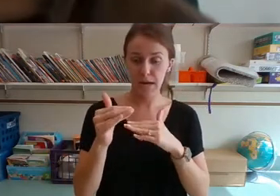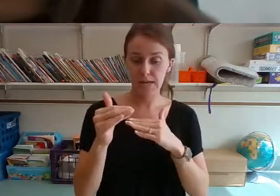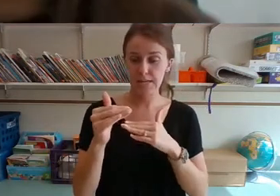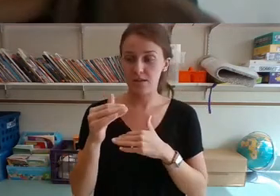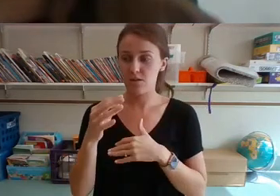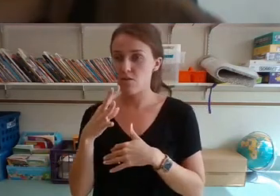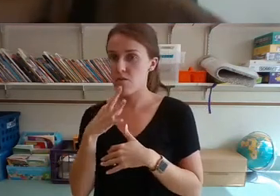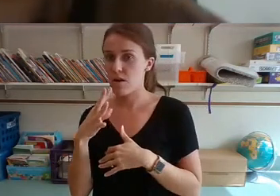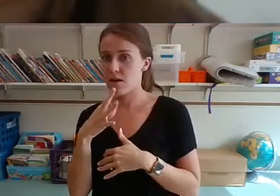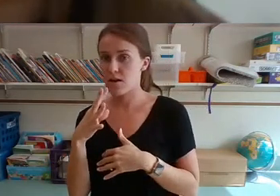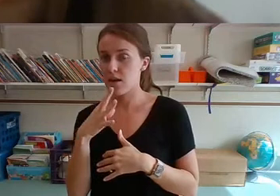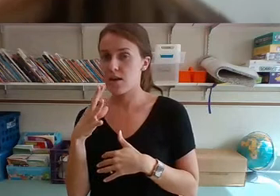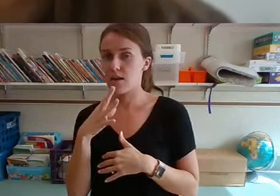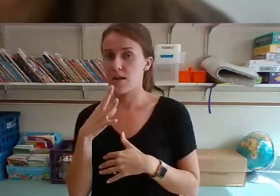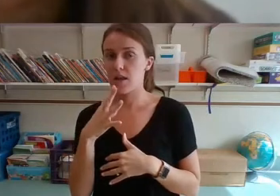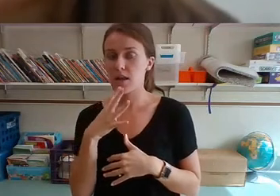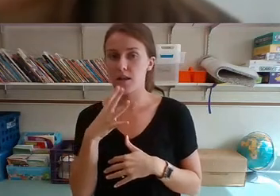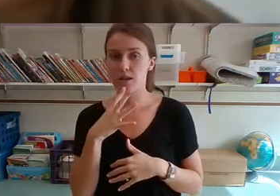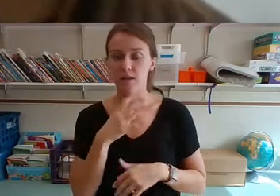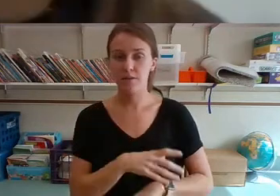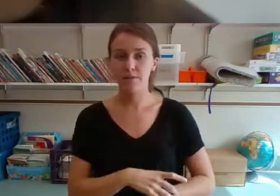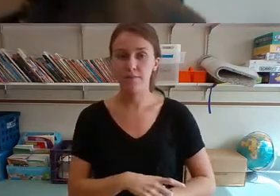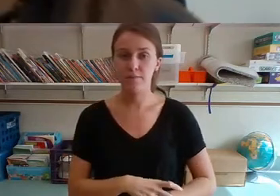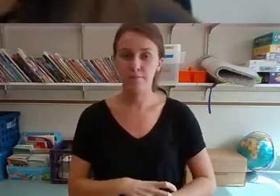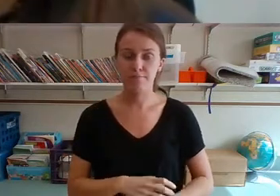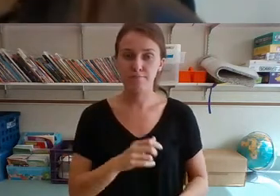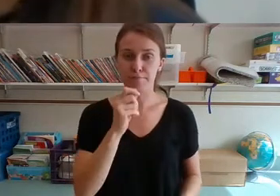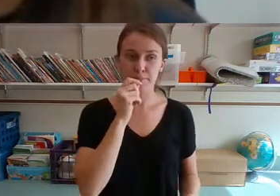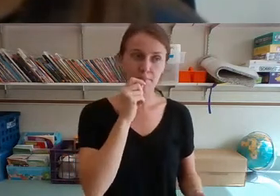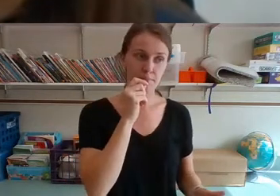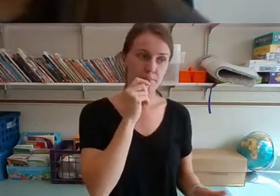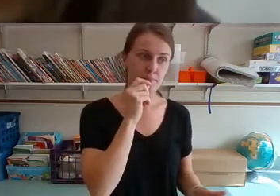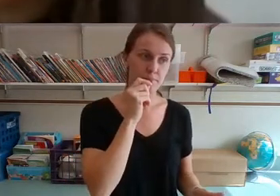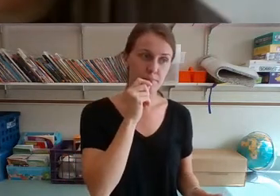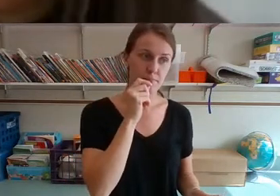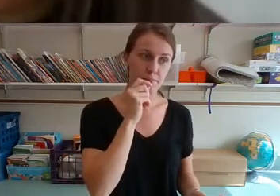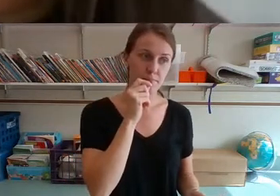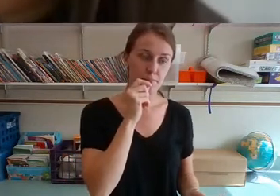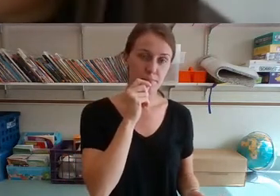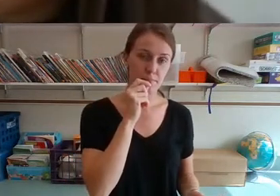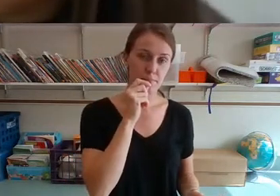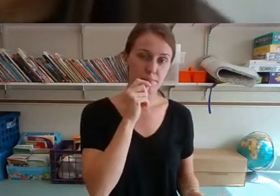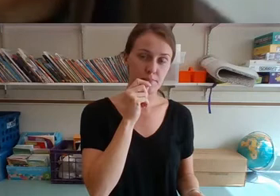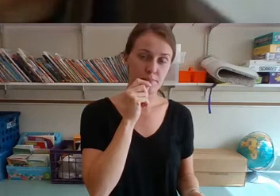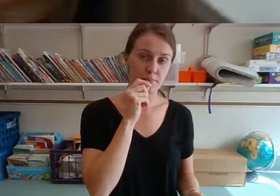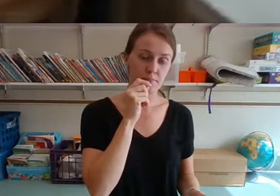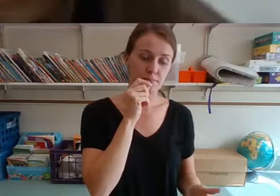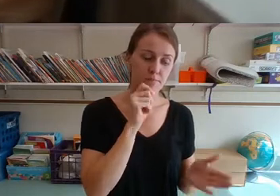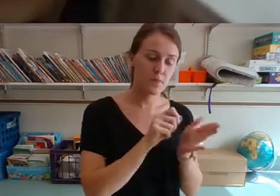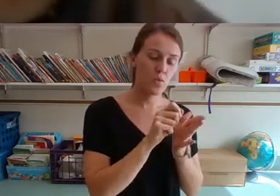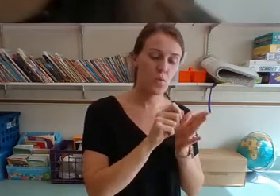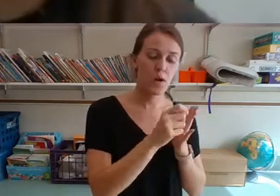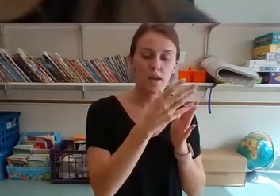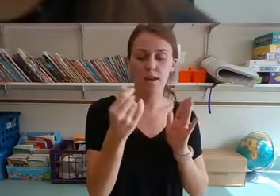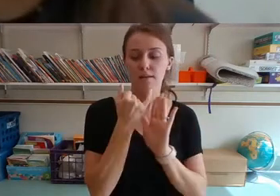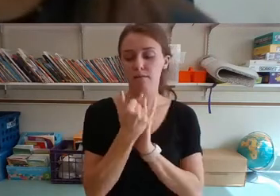The author is Shane D. Wolfe. He did the words and was illustrated